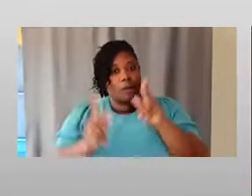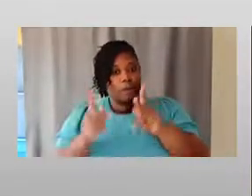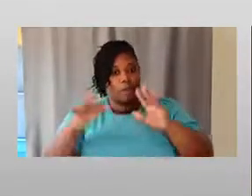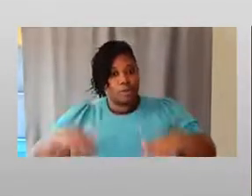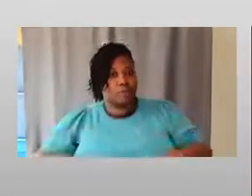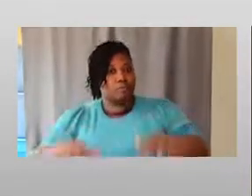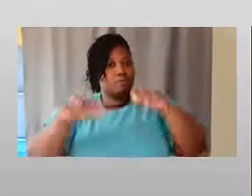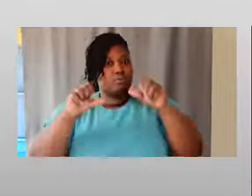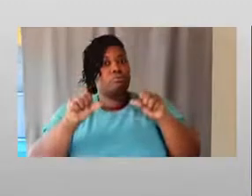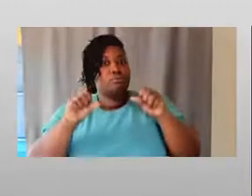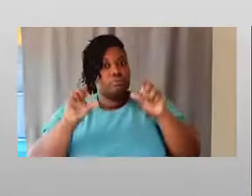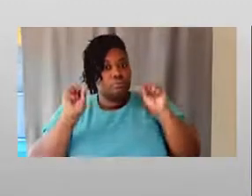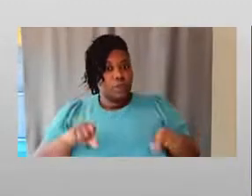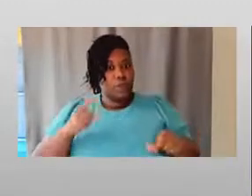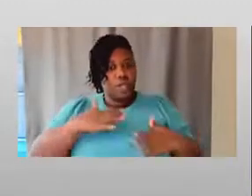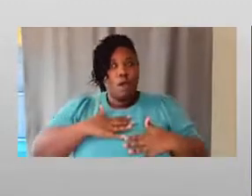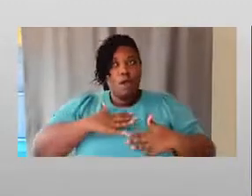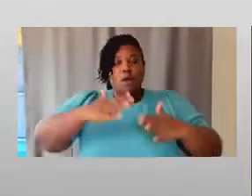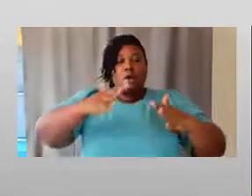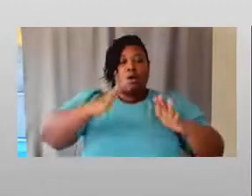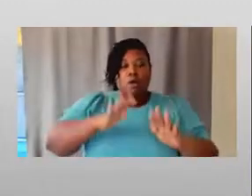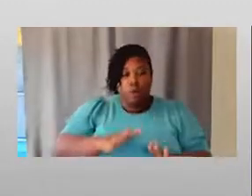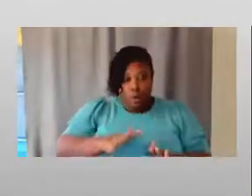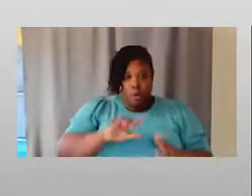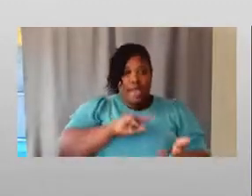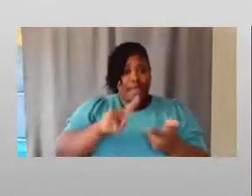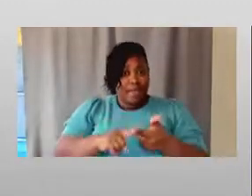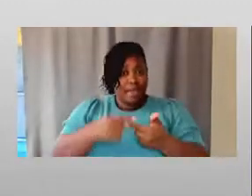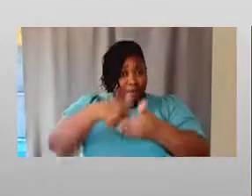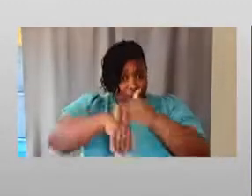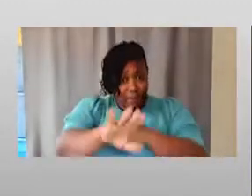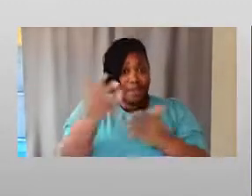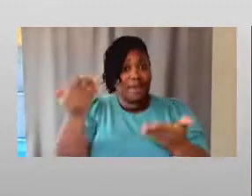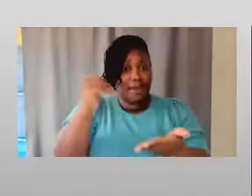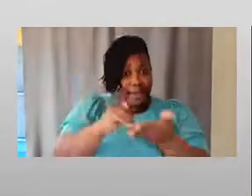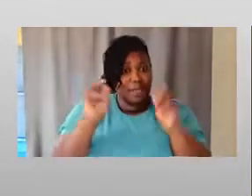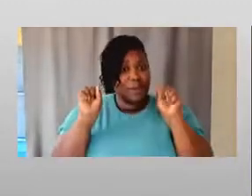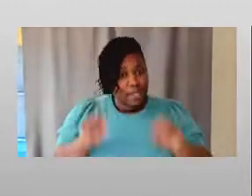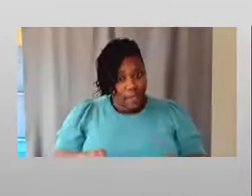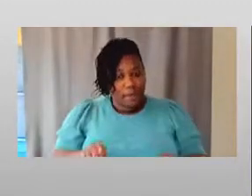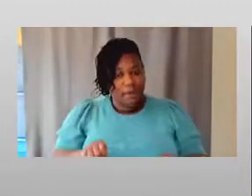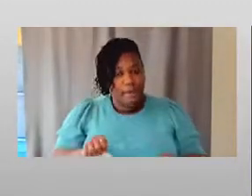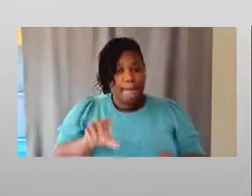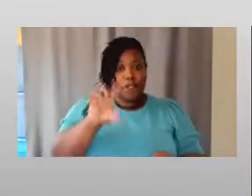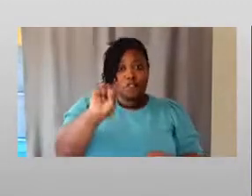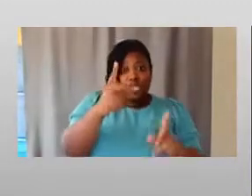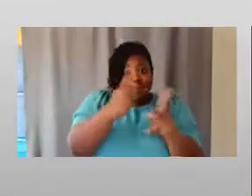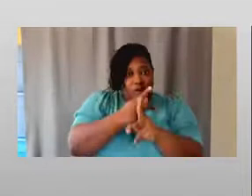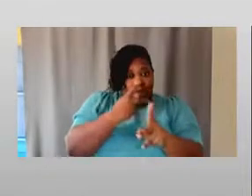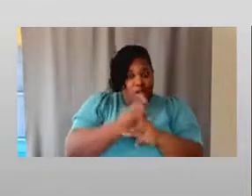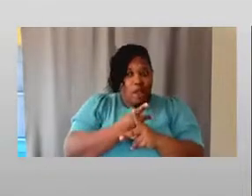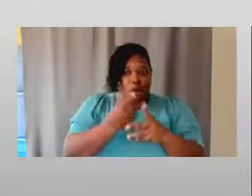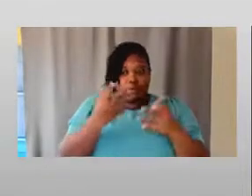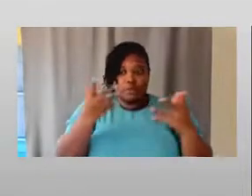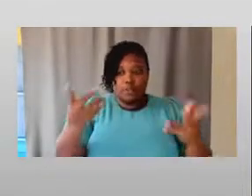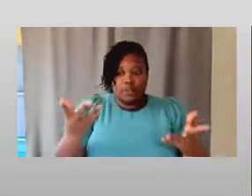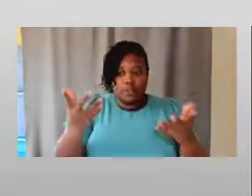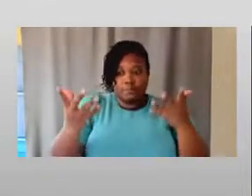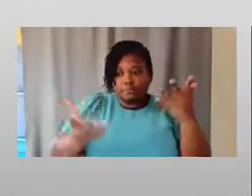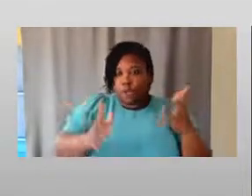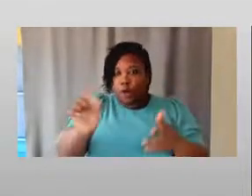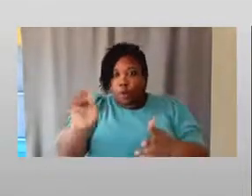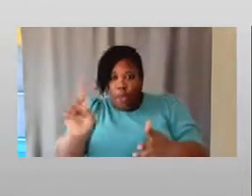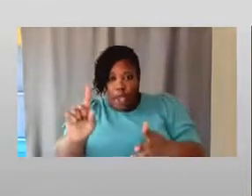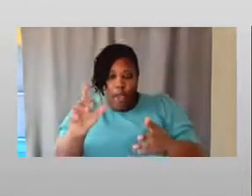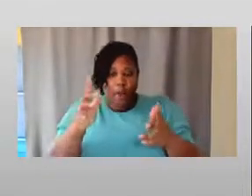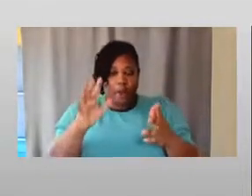need so you can catch your breath and then come back in. And so, again, also just figuring out where you are and kind of the symphony or the